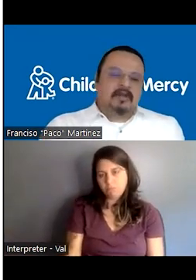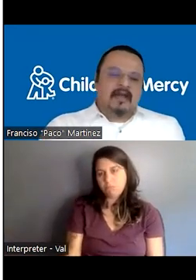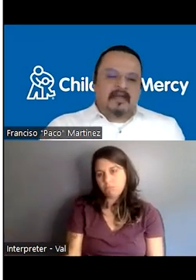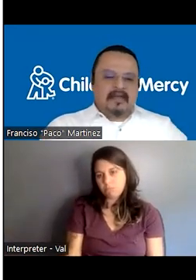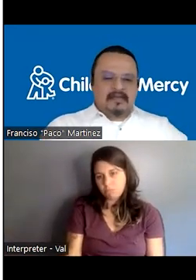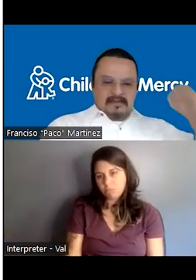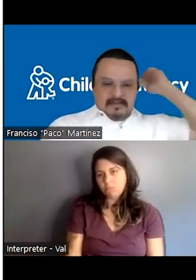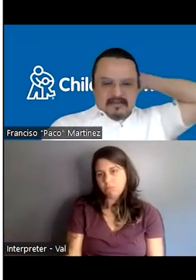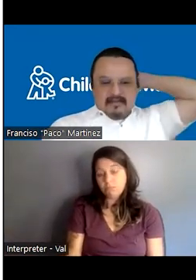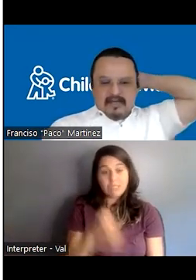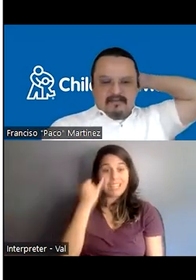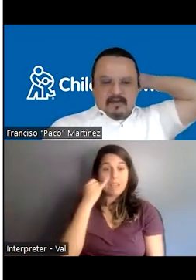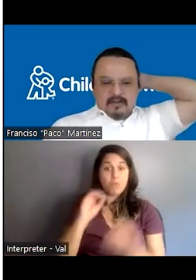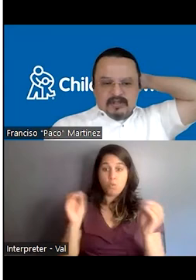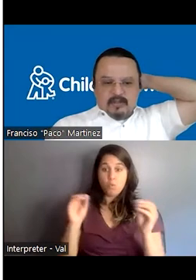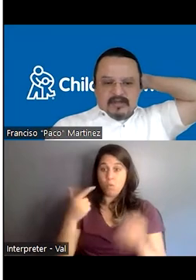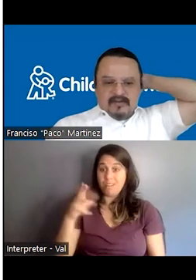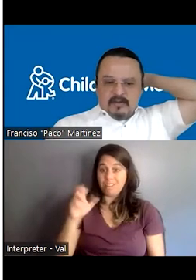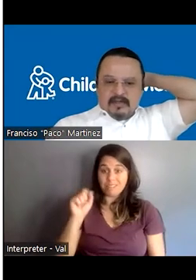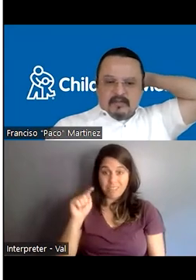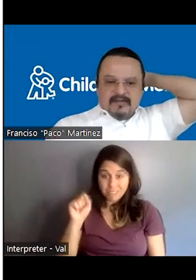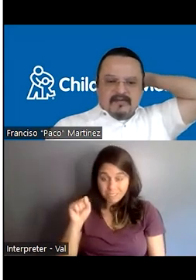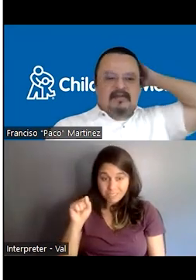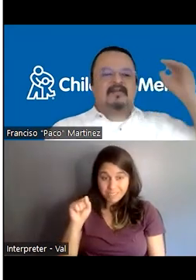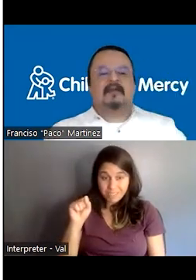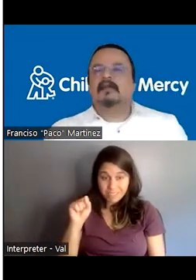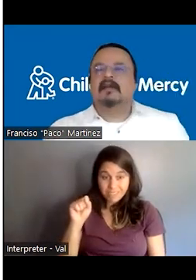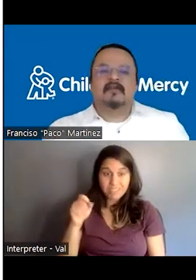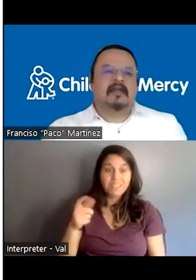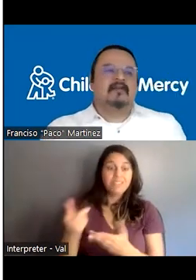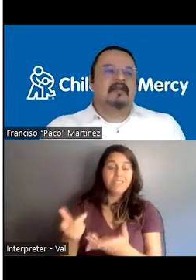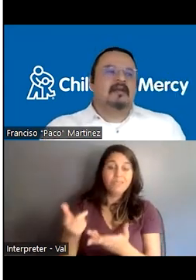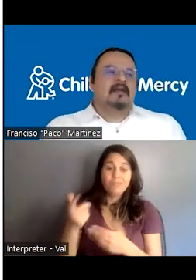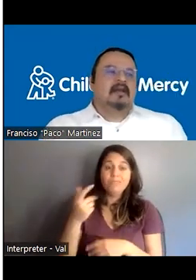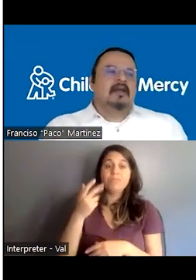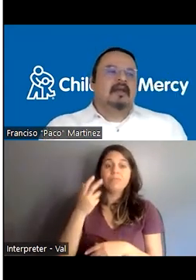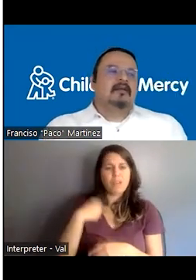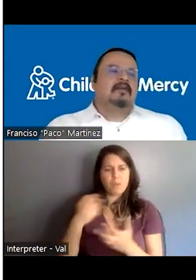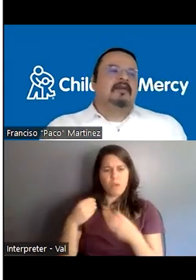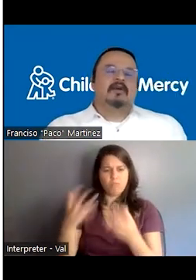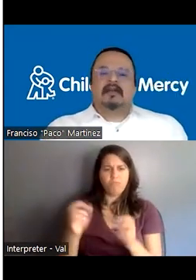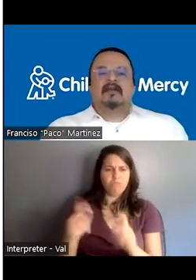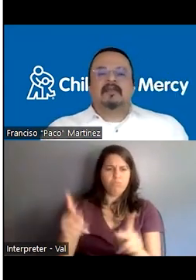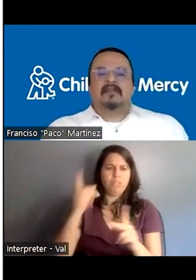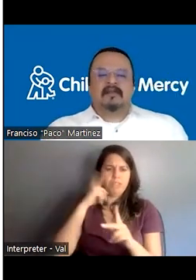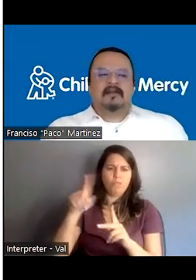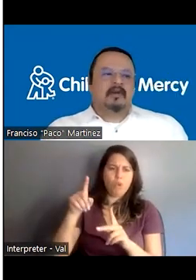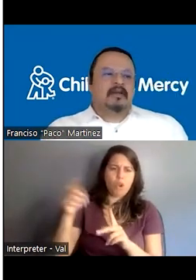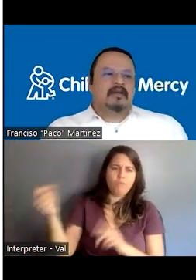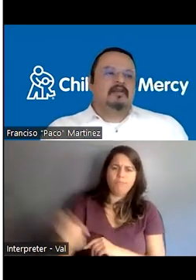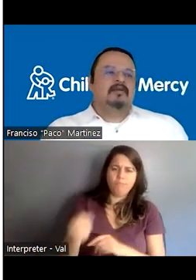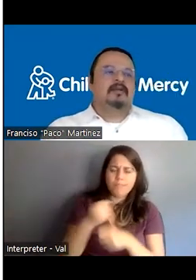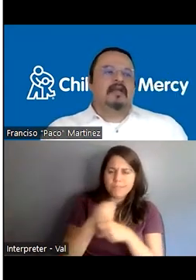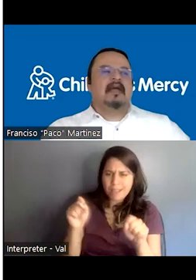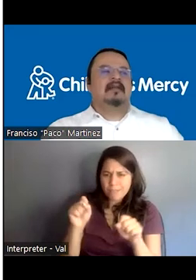when we don't have guests, and then we have an opportunity to practice simulated visits in a safe learning space. And we do a lot of the things that we